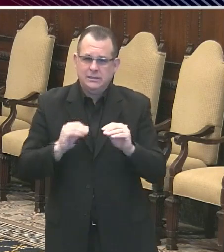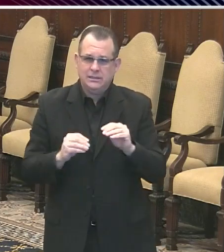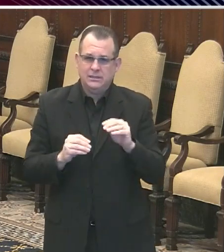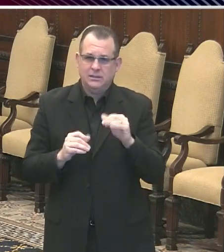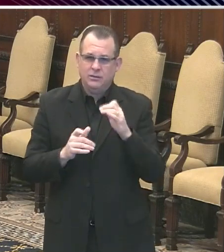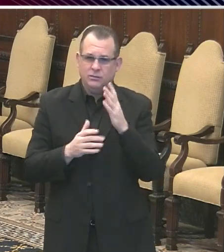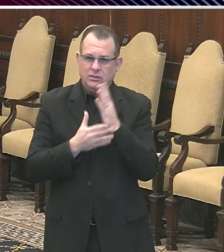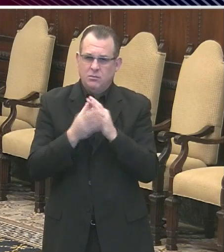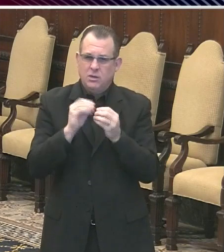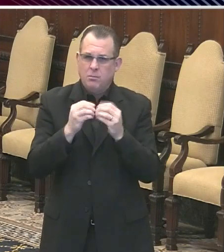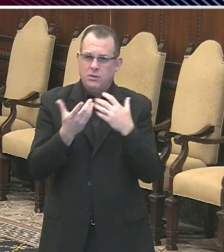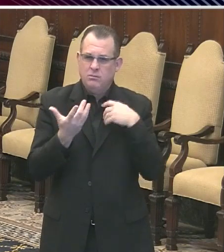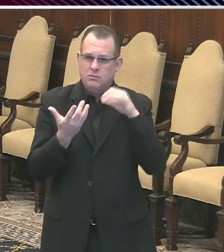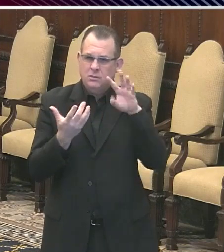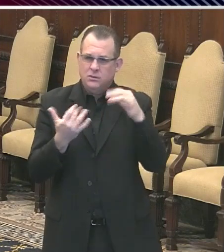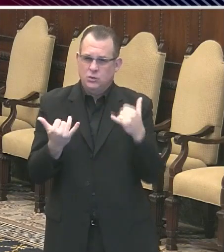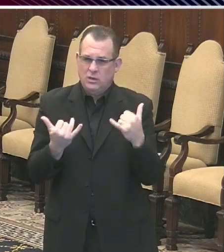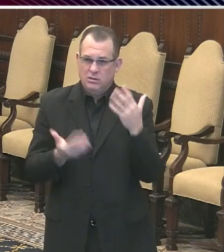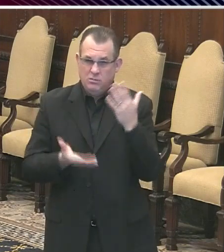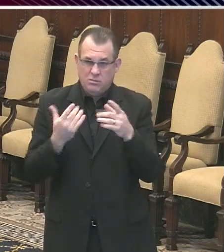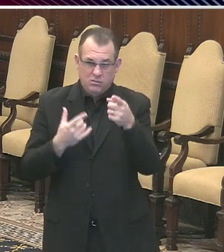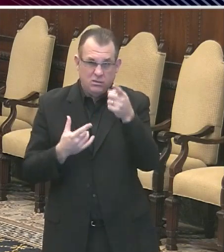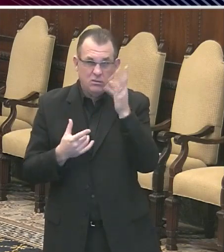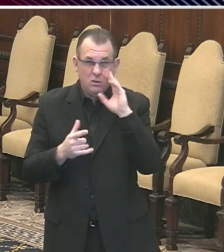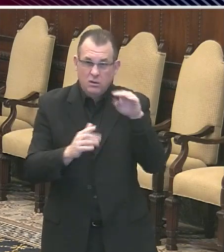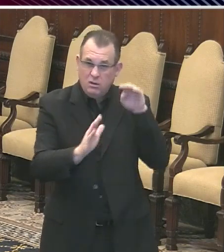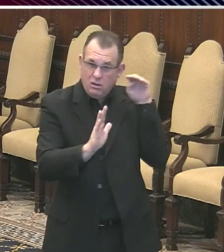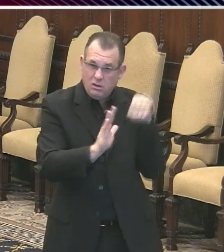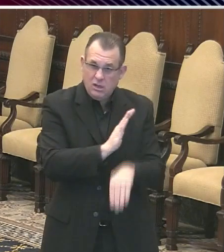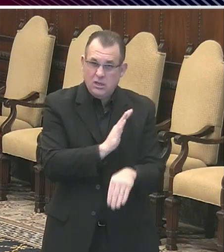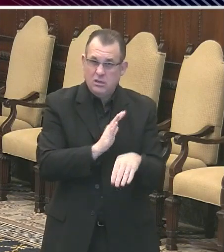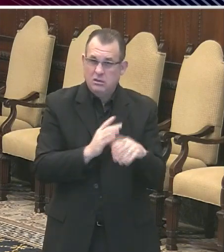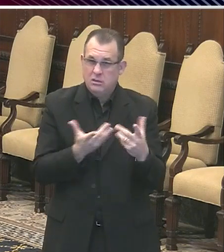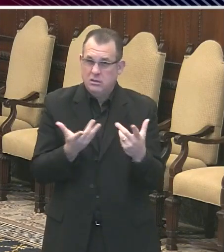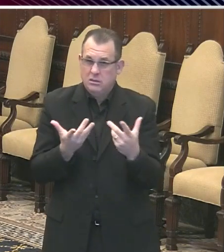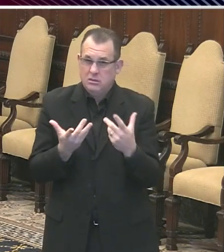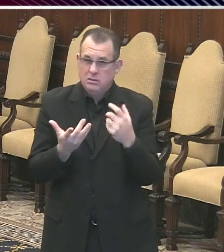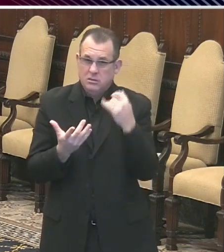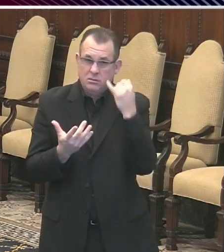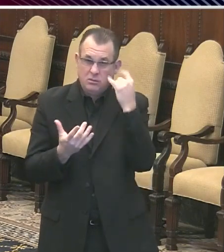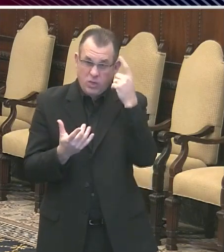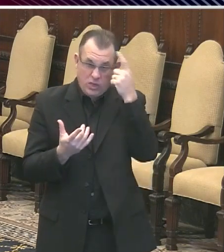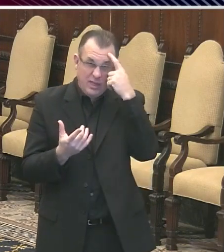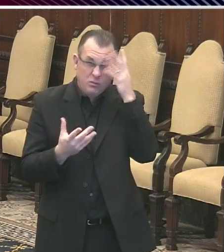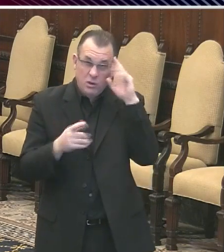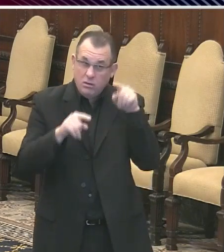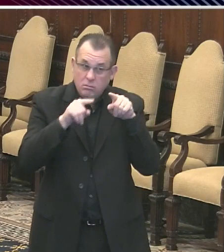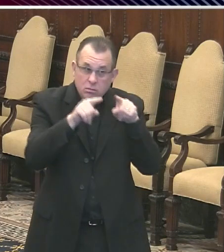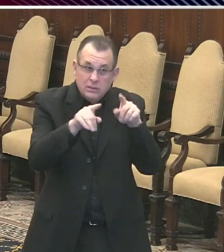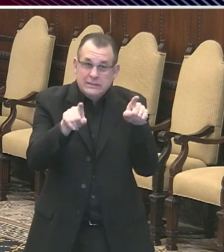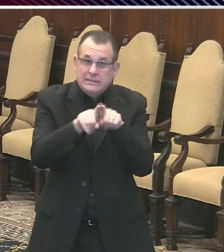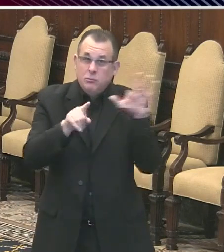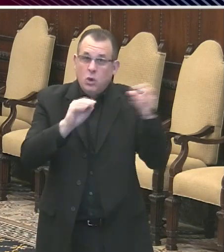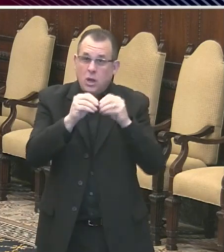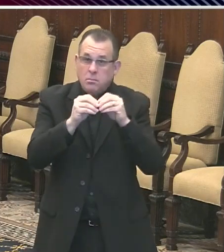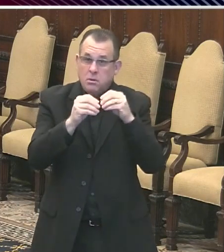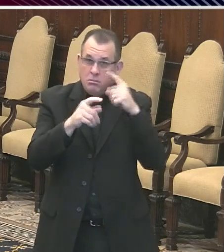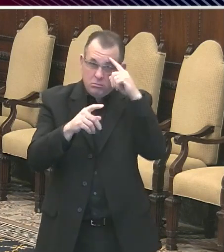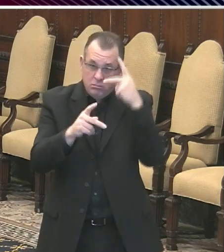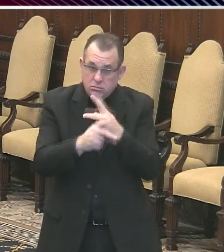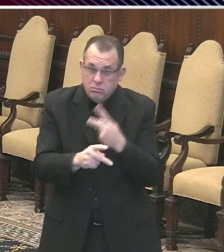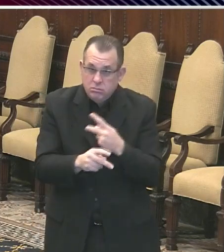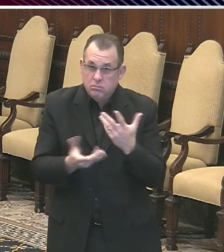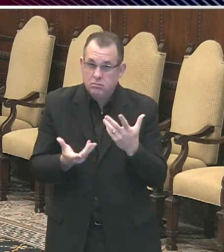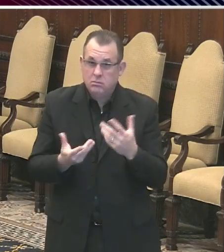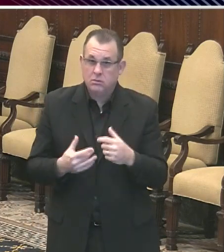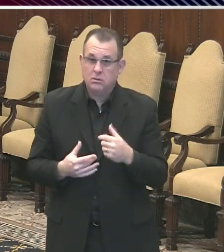wondered if they were in line with what you are seeing and if there's any. I don't know because the controller doesn't share her information with